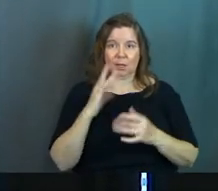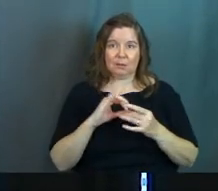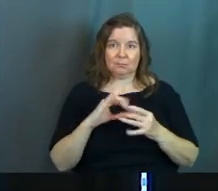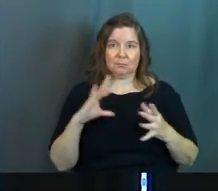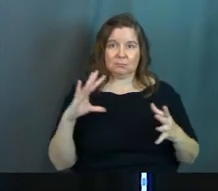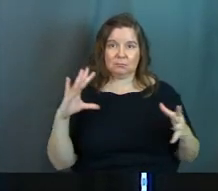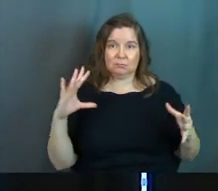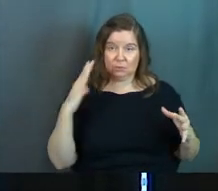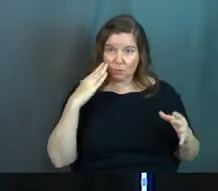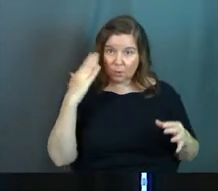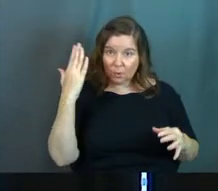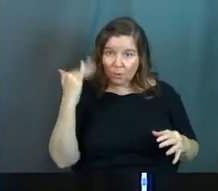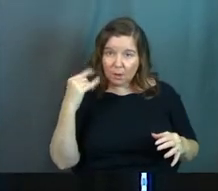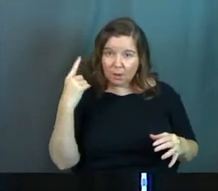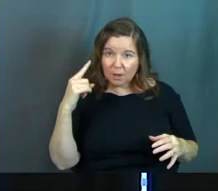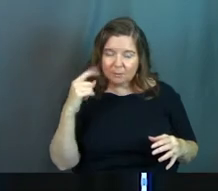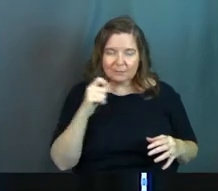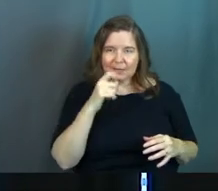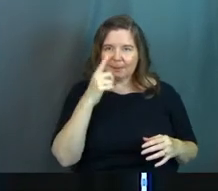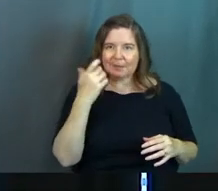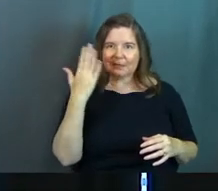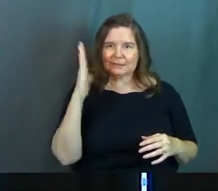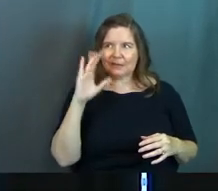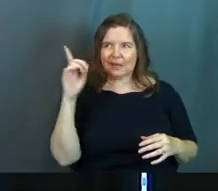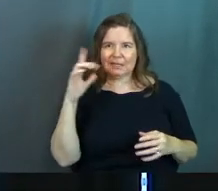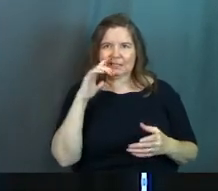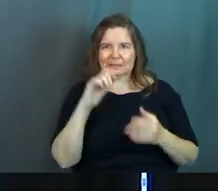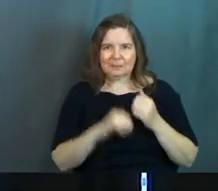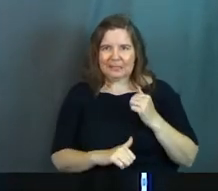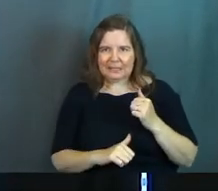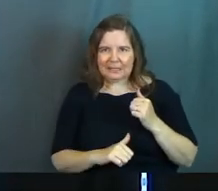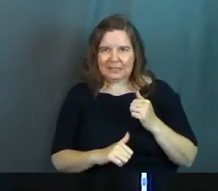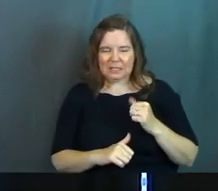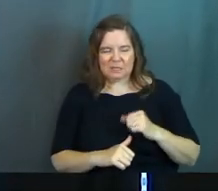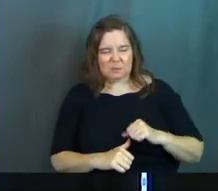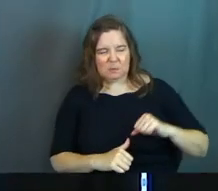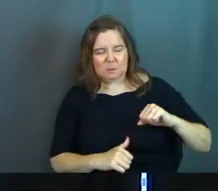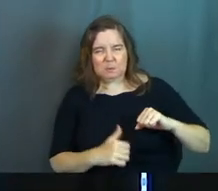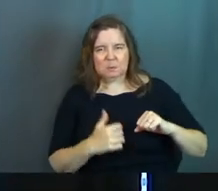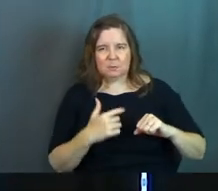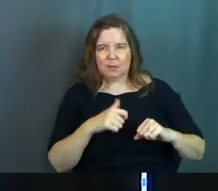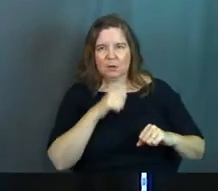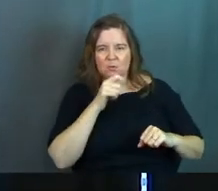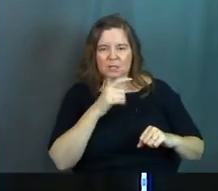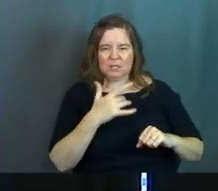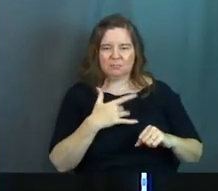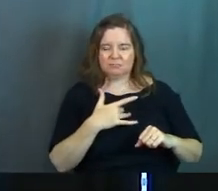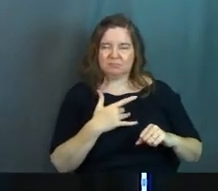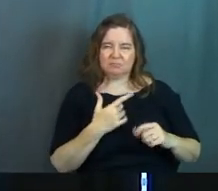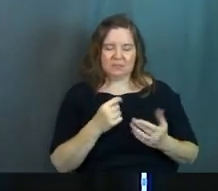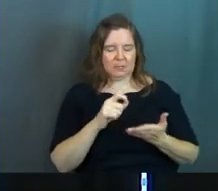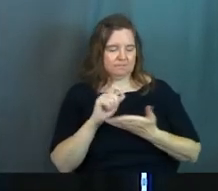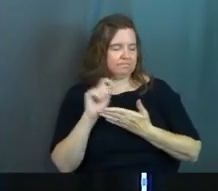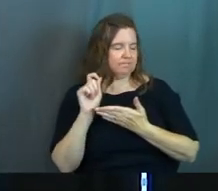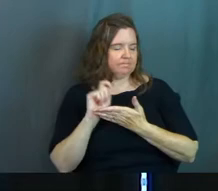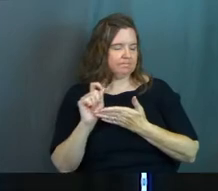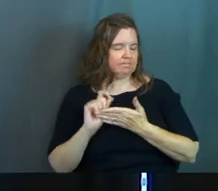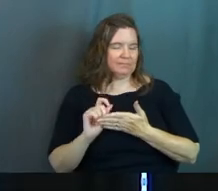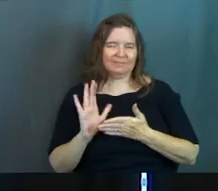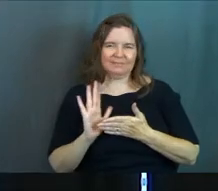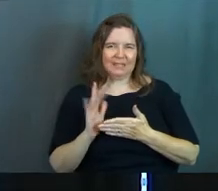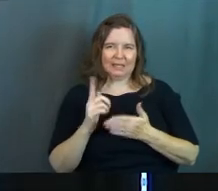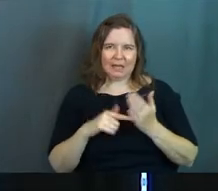Do you know why? It's not because God is mean and God's some kind of an ogre and God's super touchy with a clipboard with you.